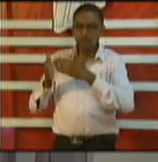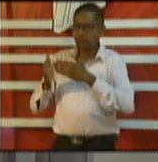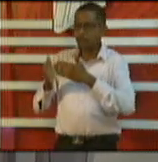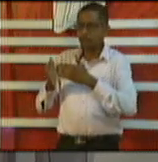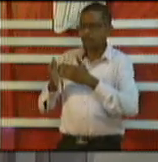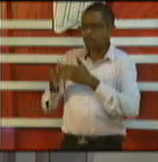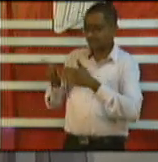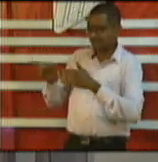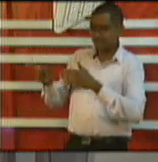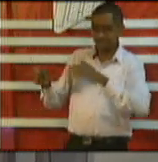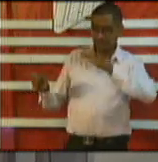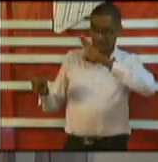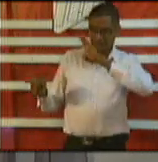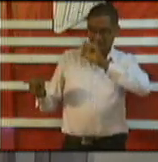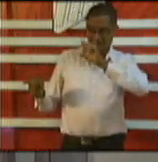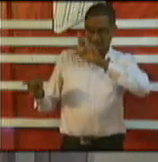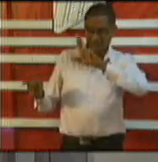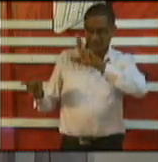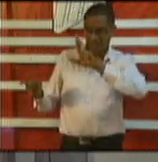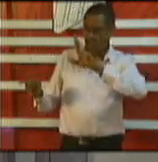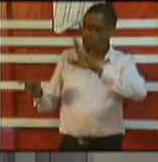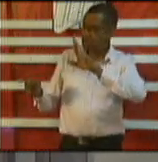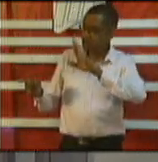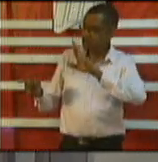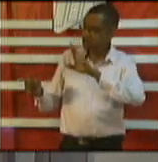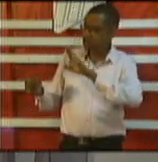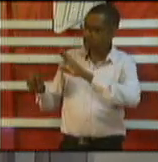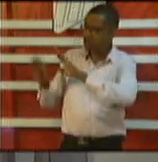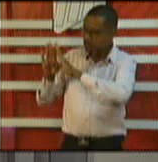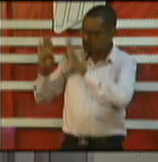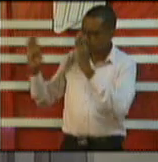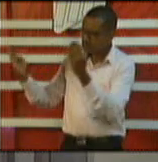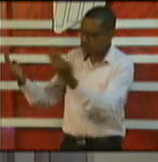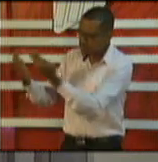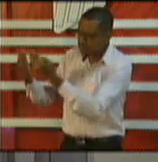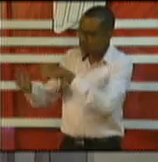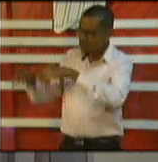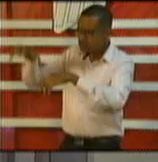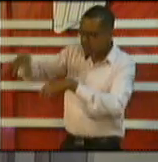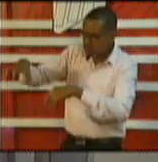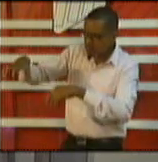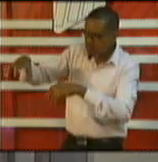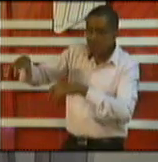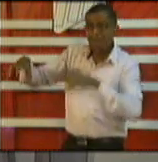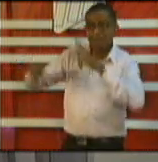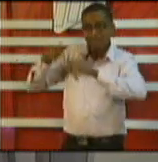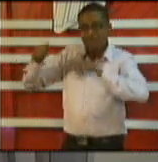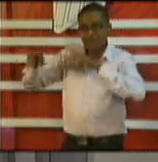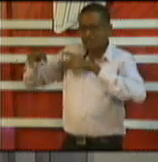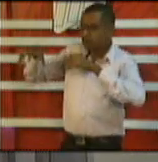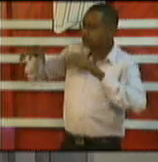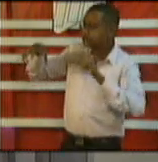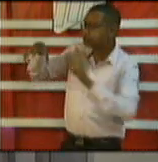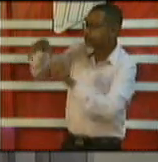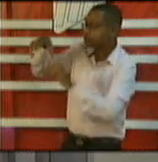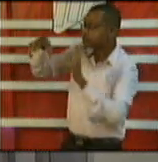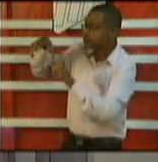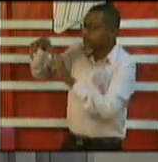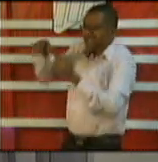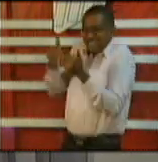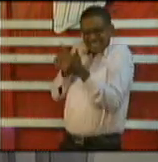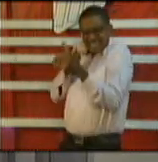in an enclosed bar you have people congregating close together